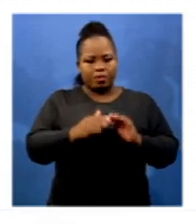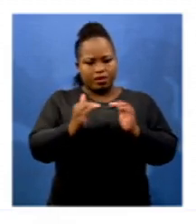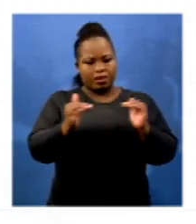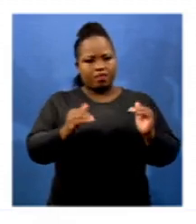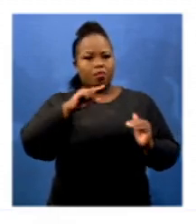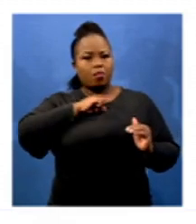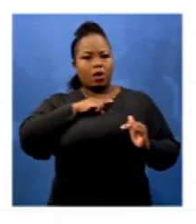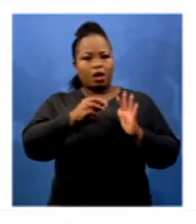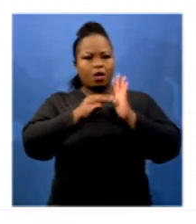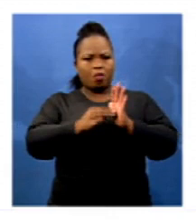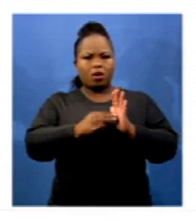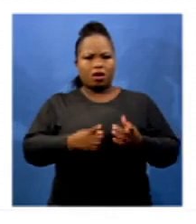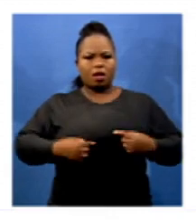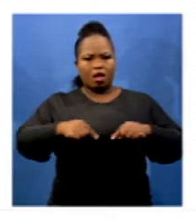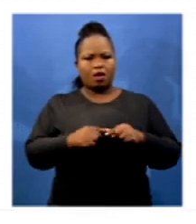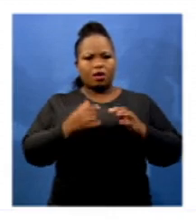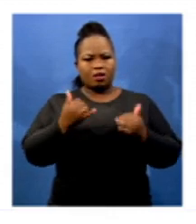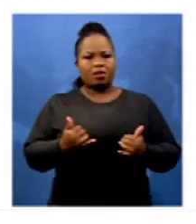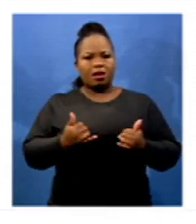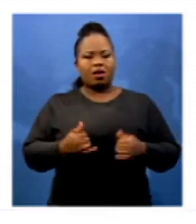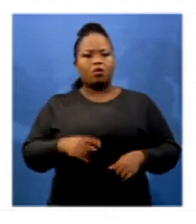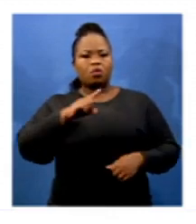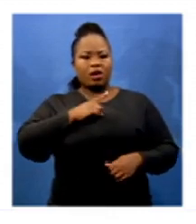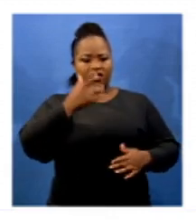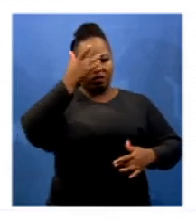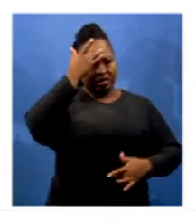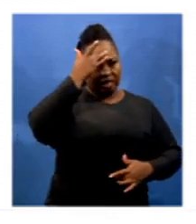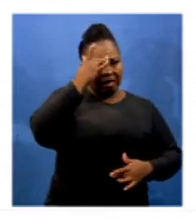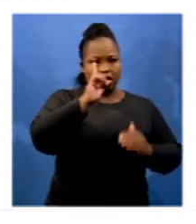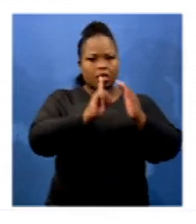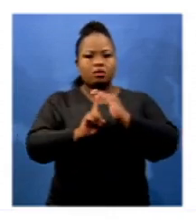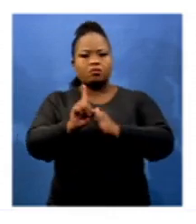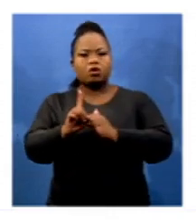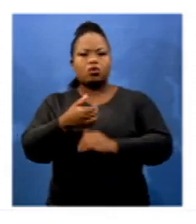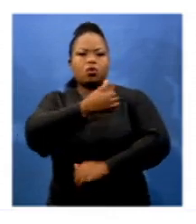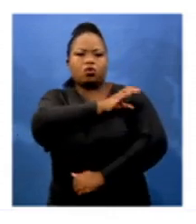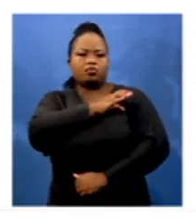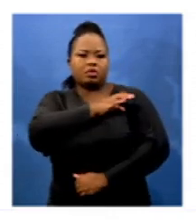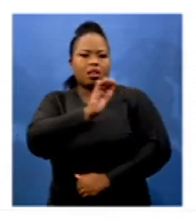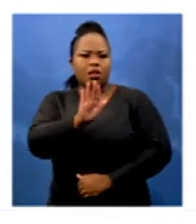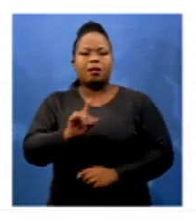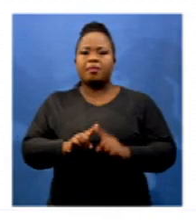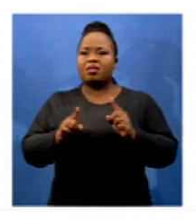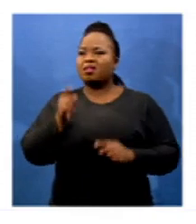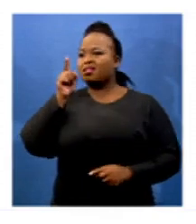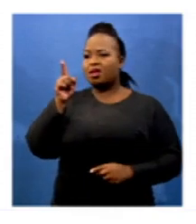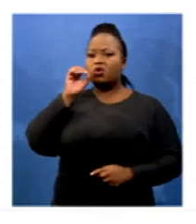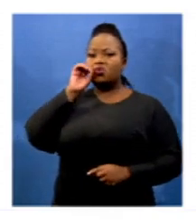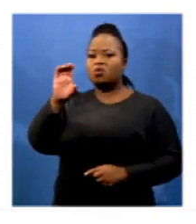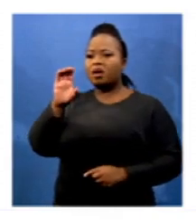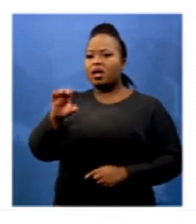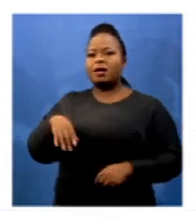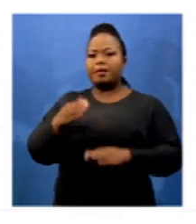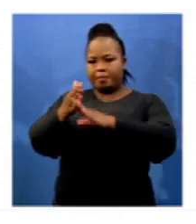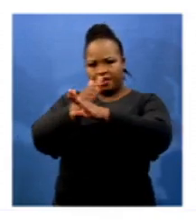model is more hospice-centric. It's about you get sick and then go to the hospital. In Cuba, the model is different. You get seen before